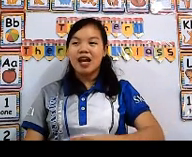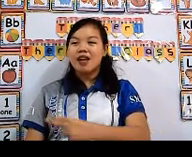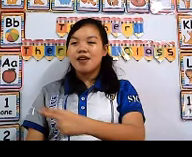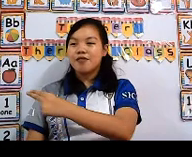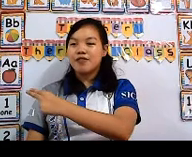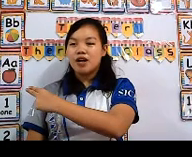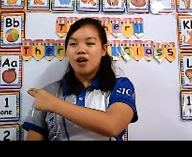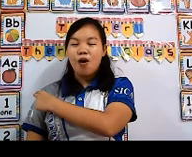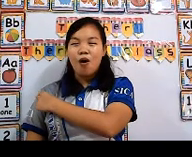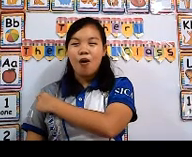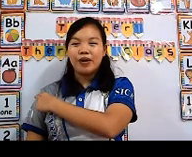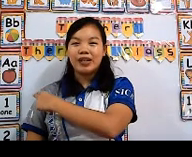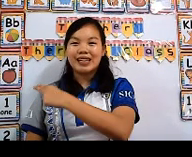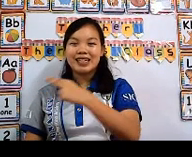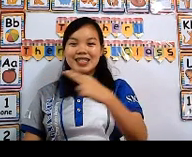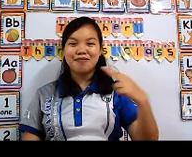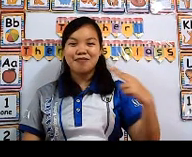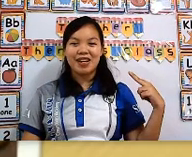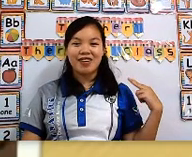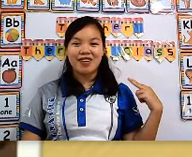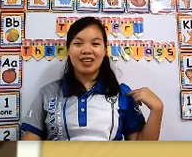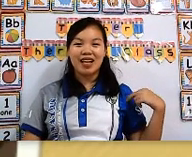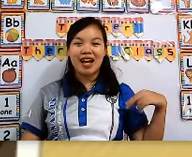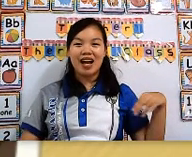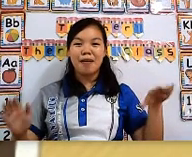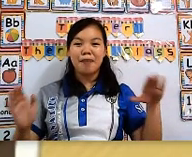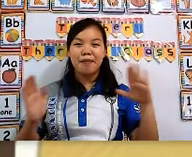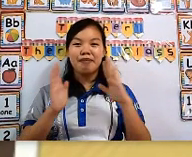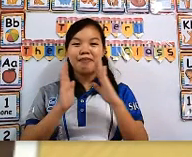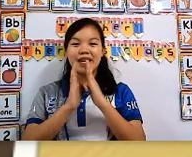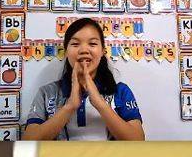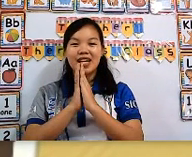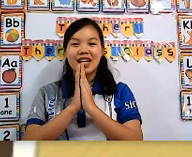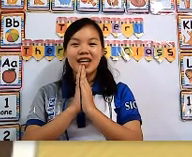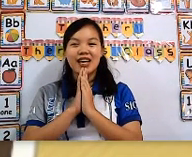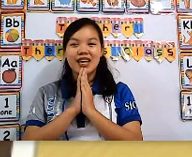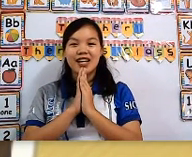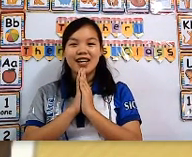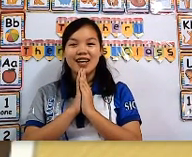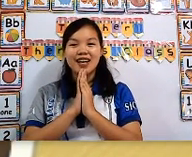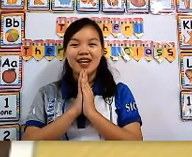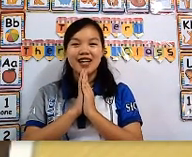the Son And of the Holy Spirit Amen